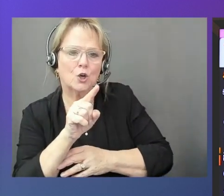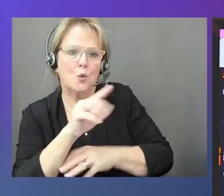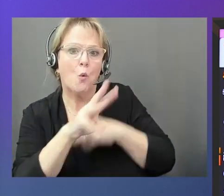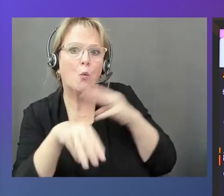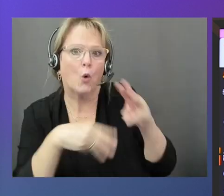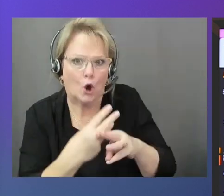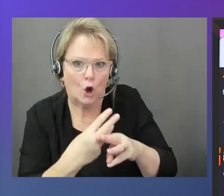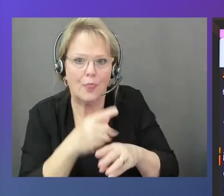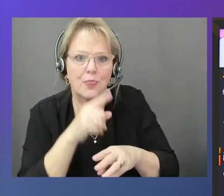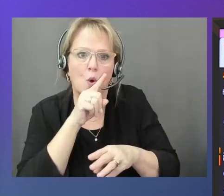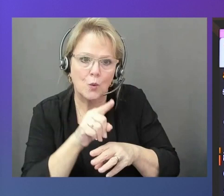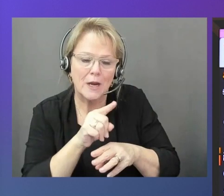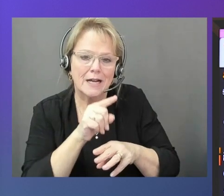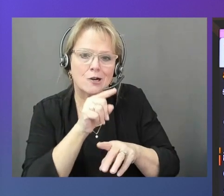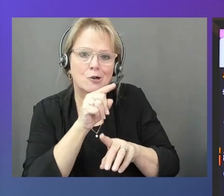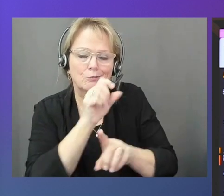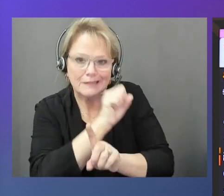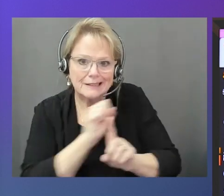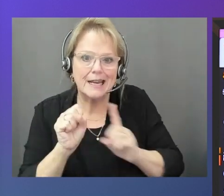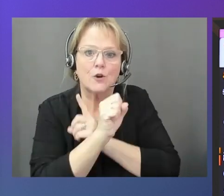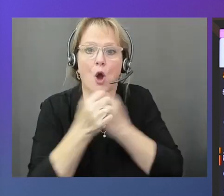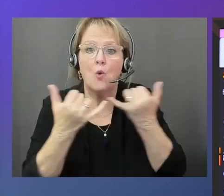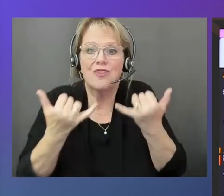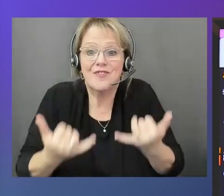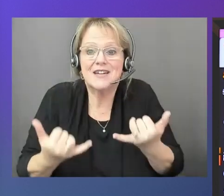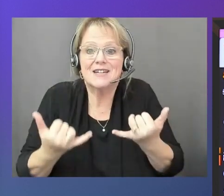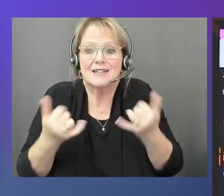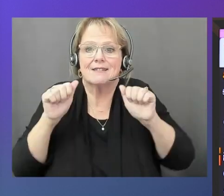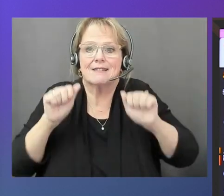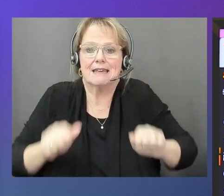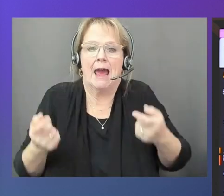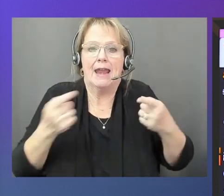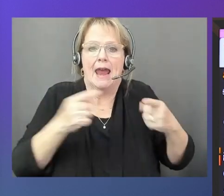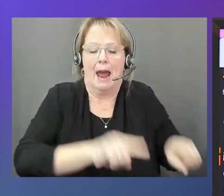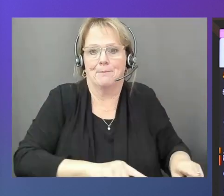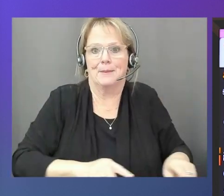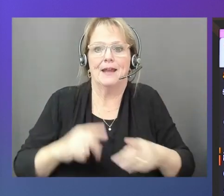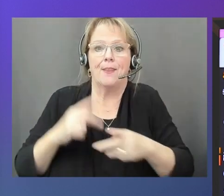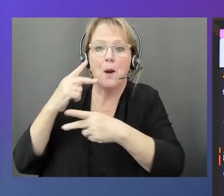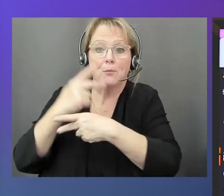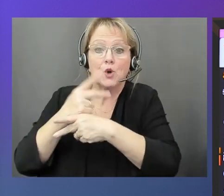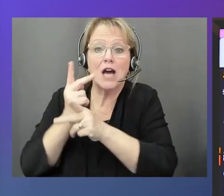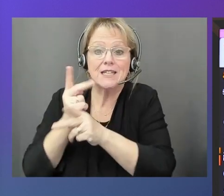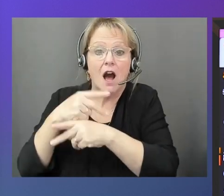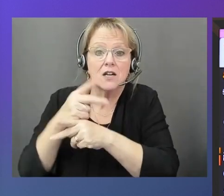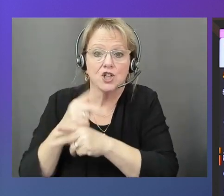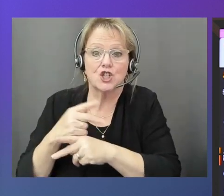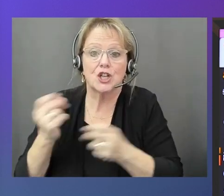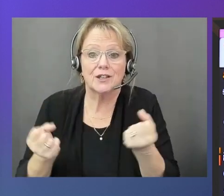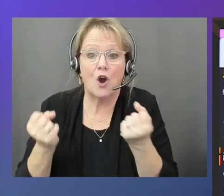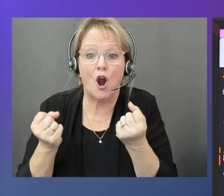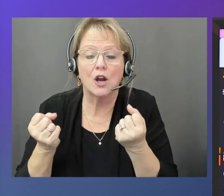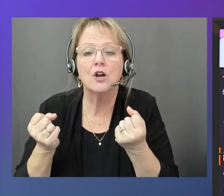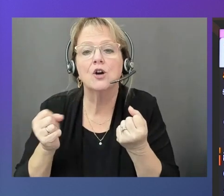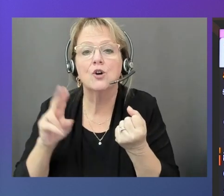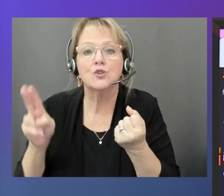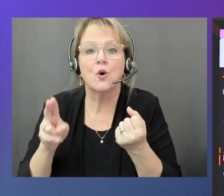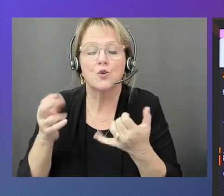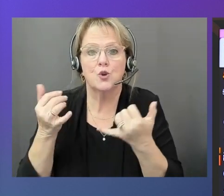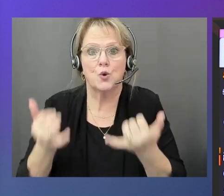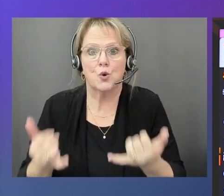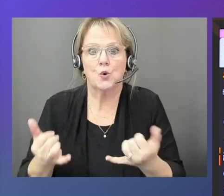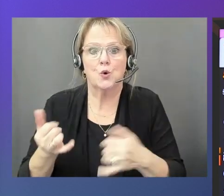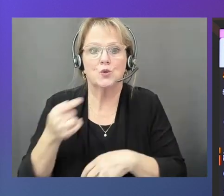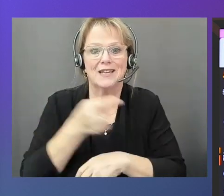this can happen in the production car, right? So basically, using the fleetwise, you